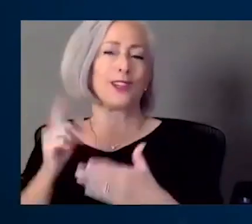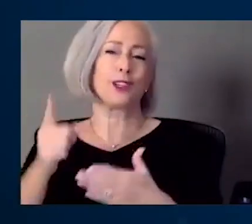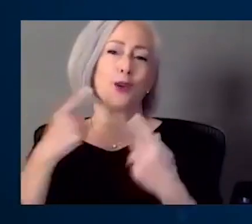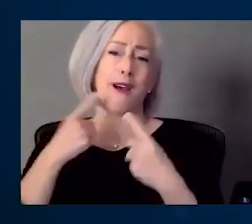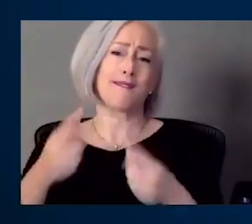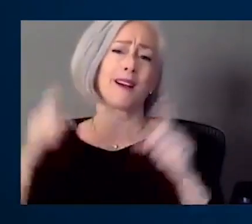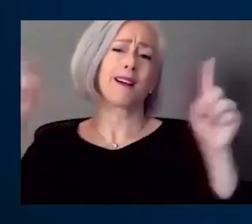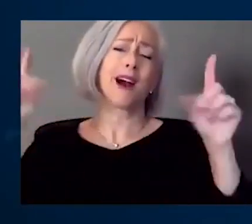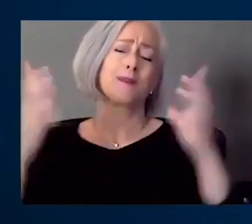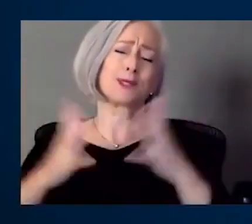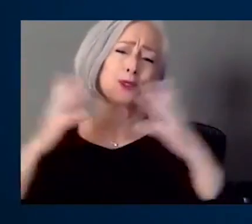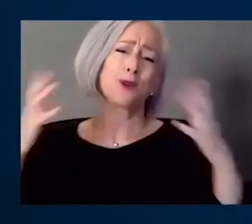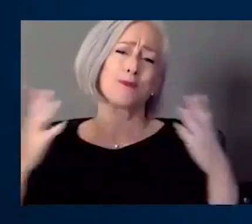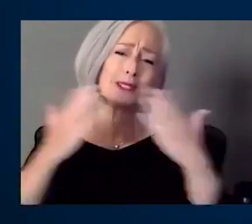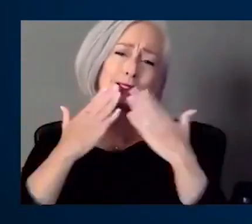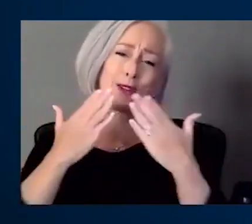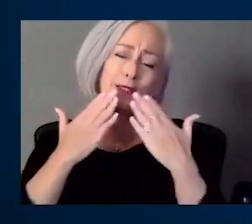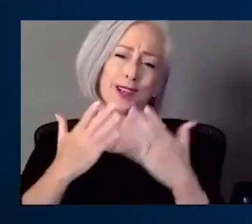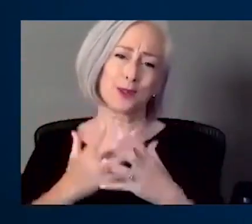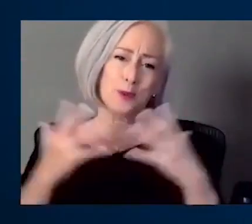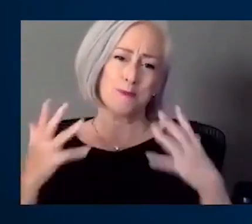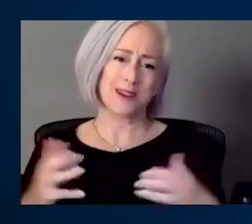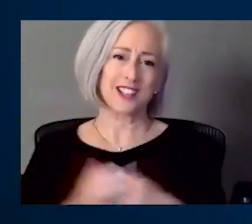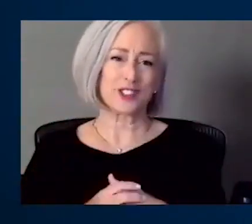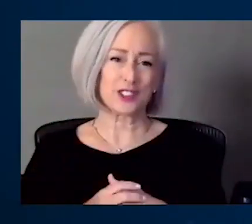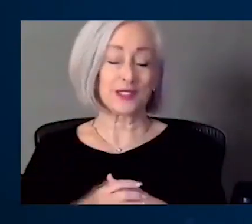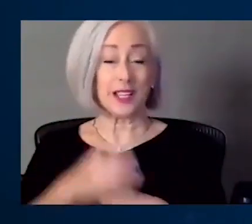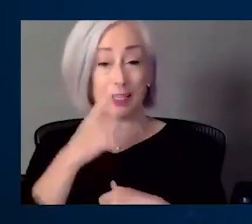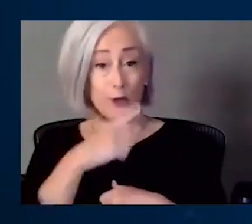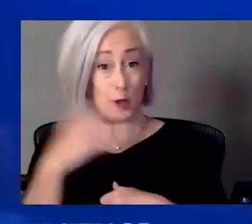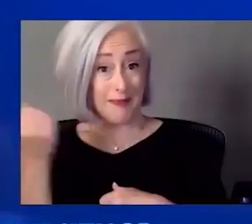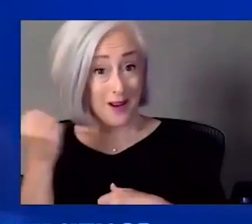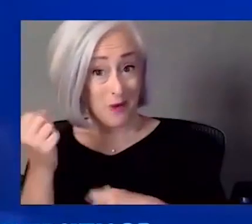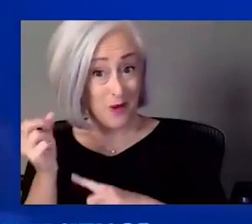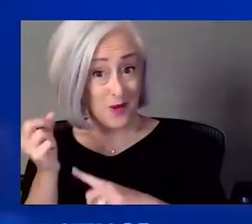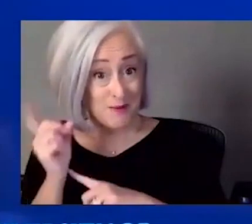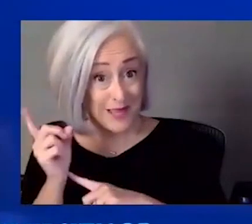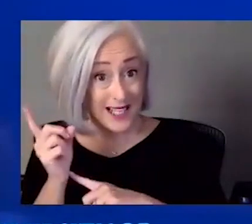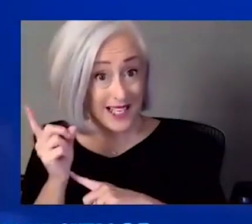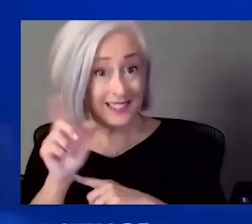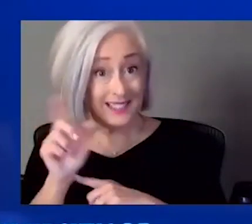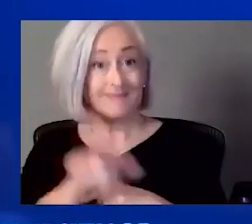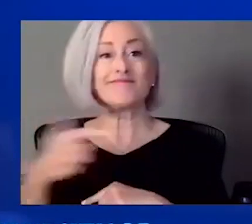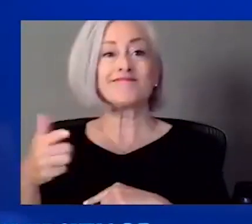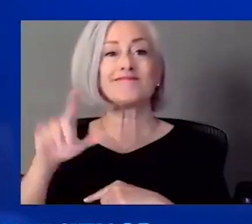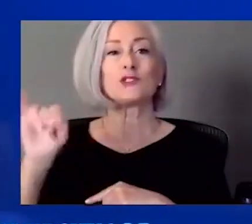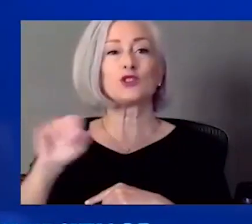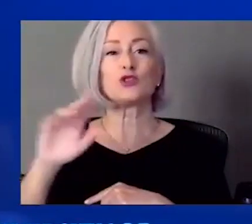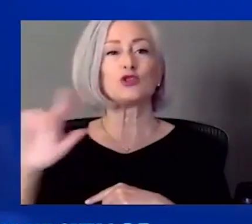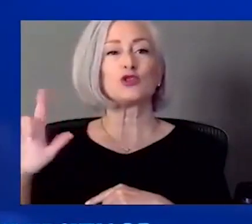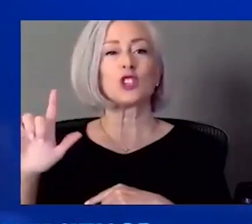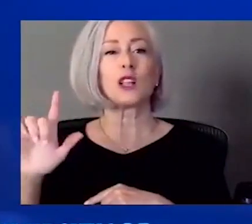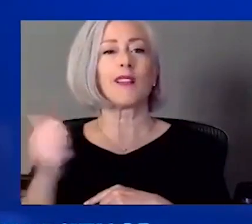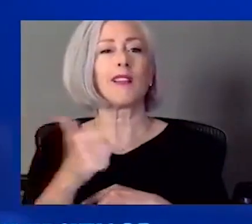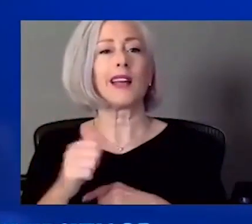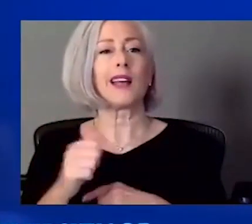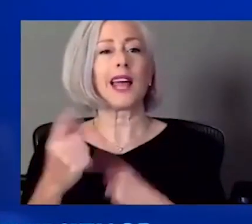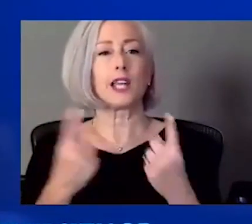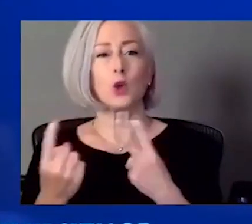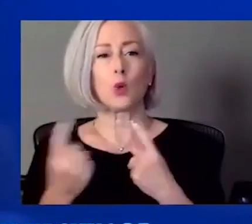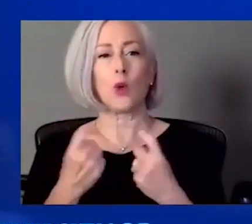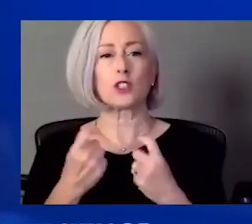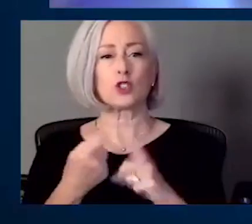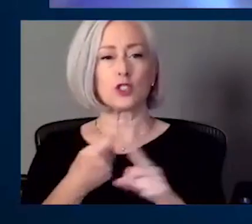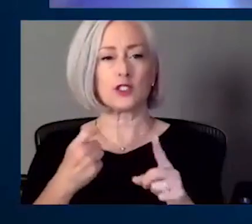So thank you very much. Um, hold on the line for just a little bit. Um, Jill, do we have any questions from our community? Live questions?